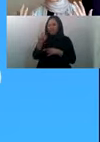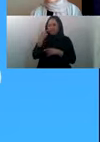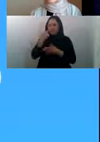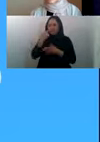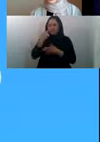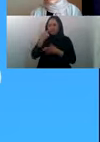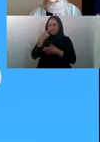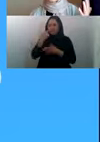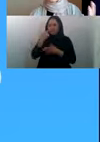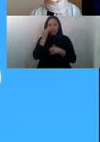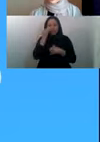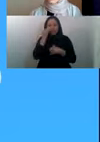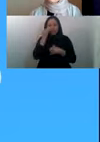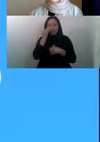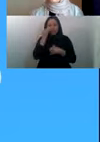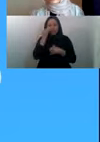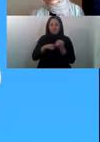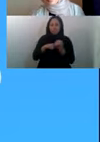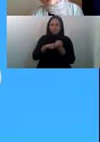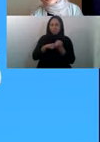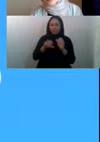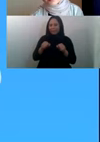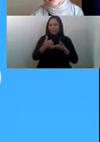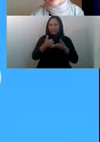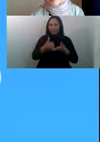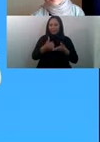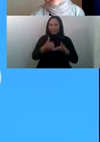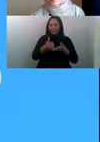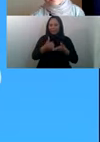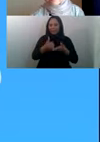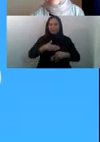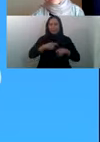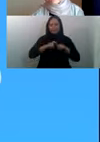anything, and we'll be there to help you. So please call us if you need any help with your census.